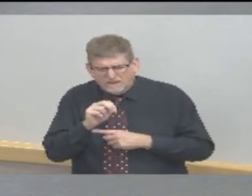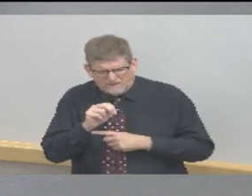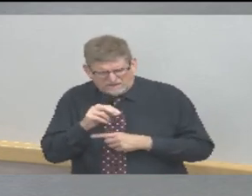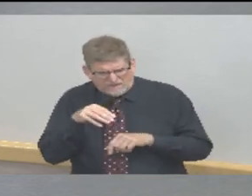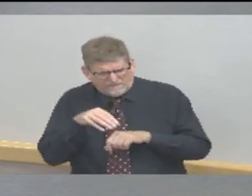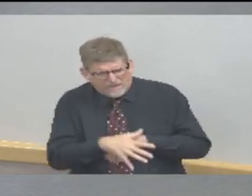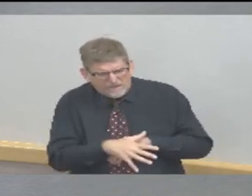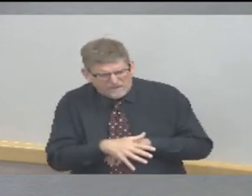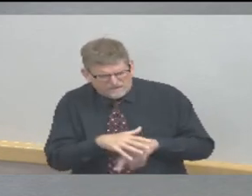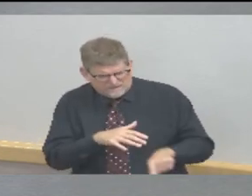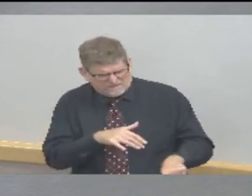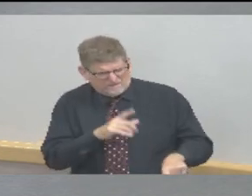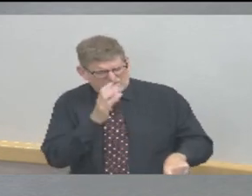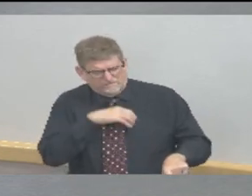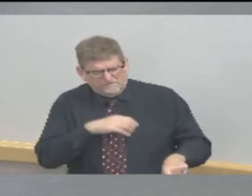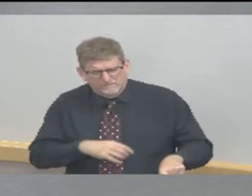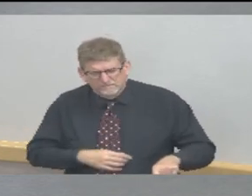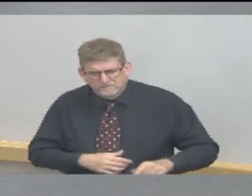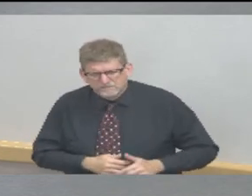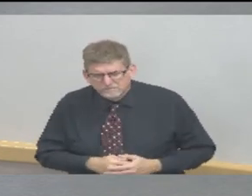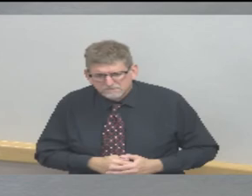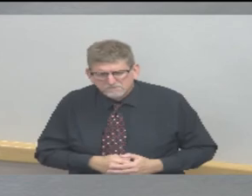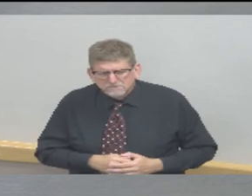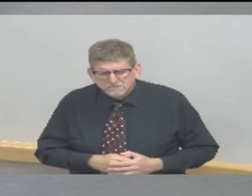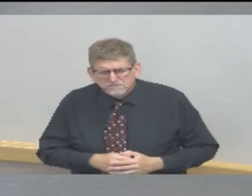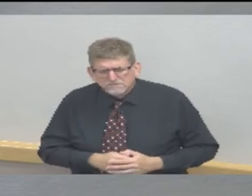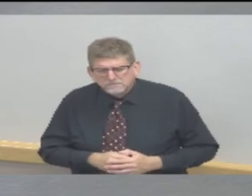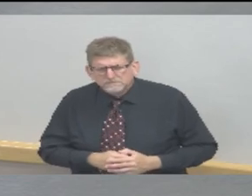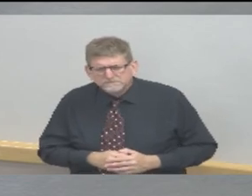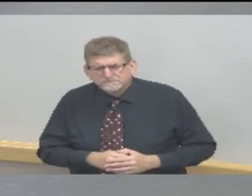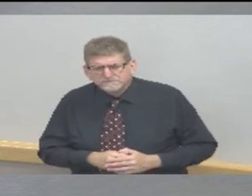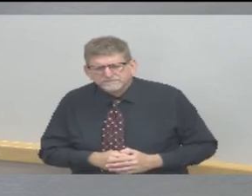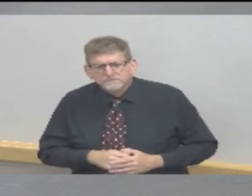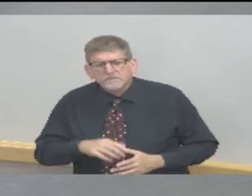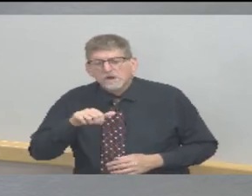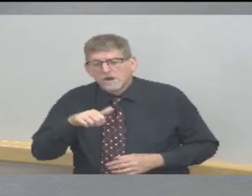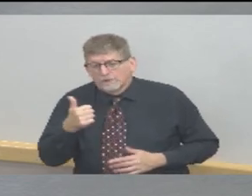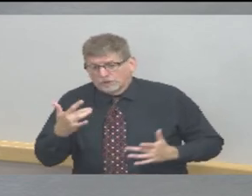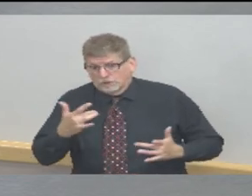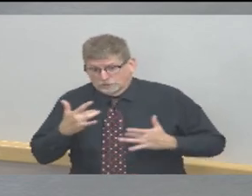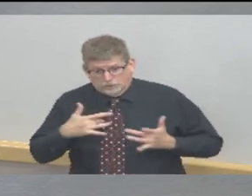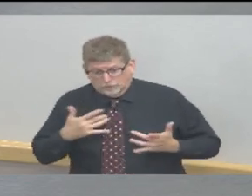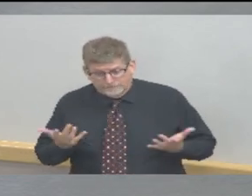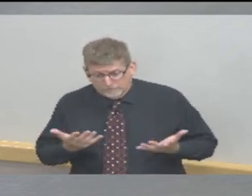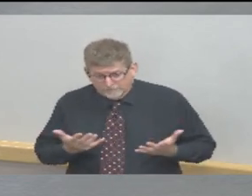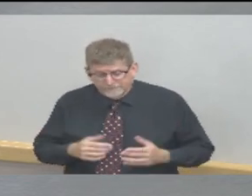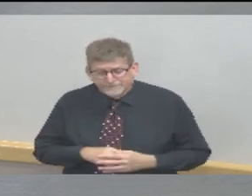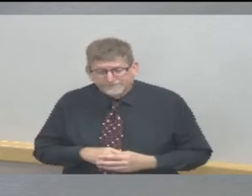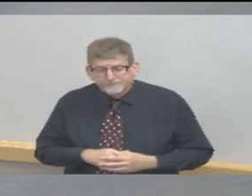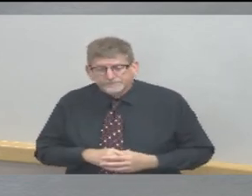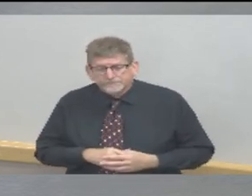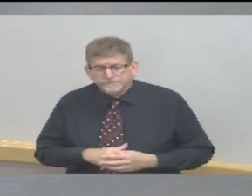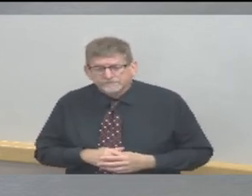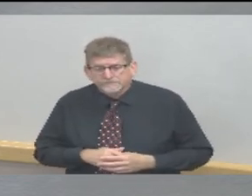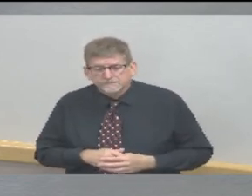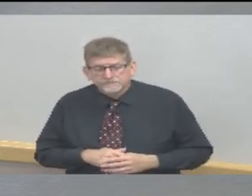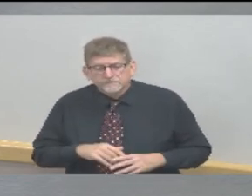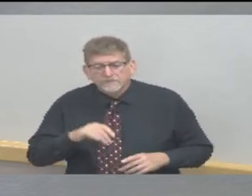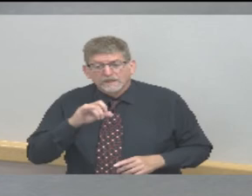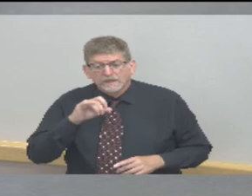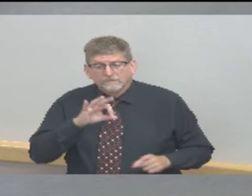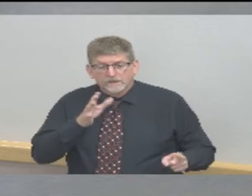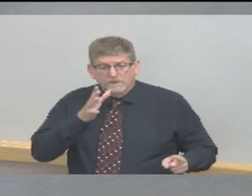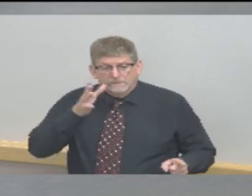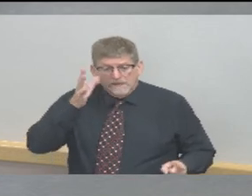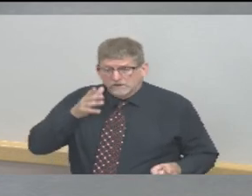not related to this specific syndrome, but related to hesitation and lack of access to primary care, is